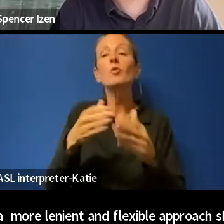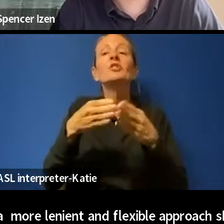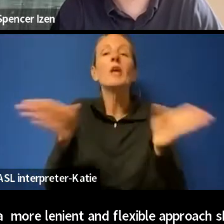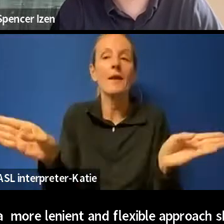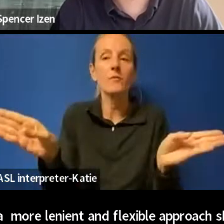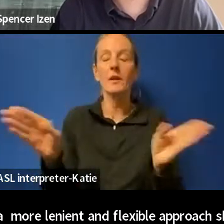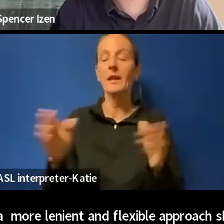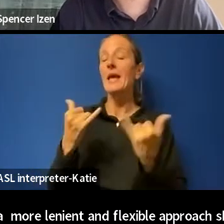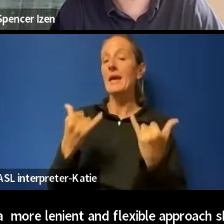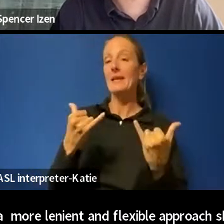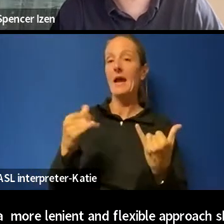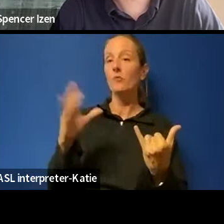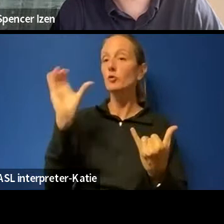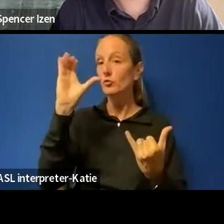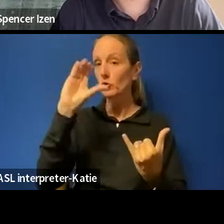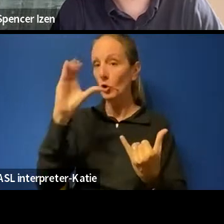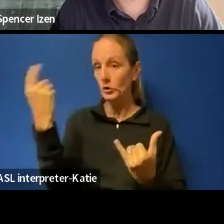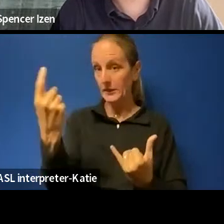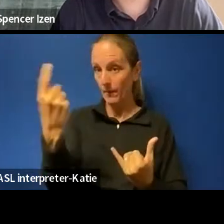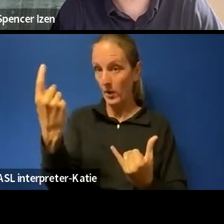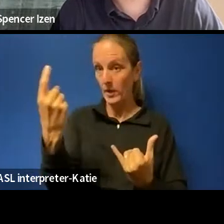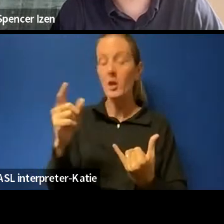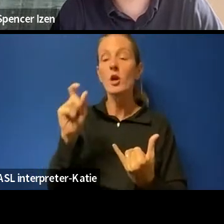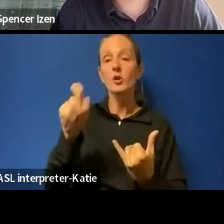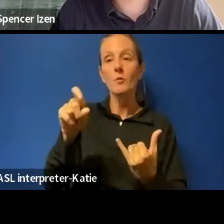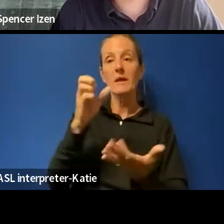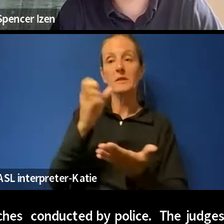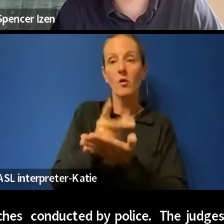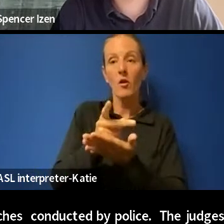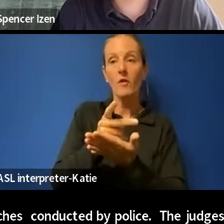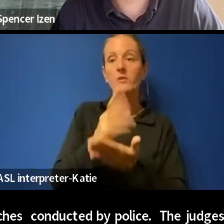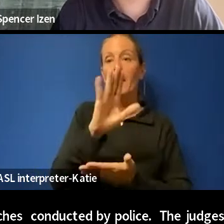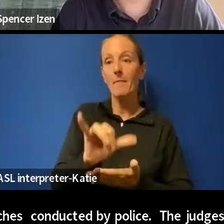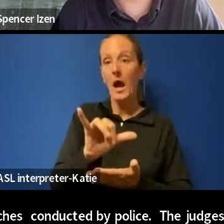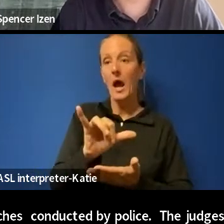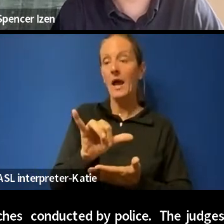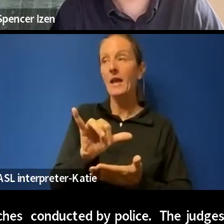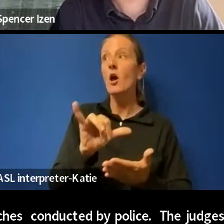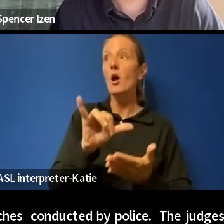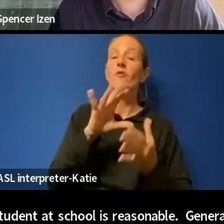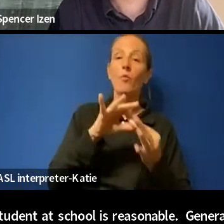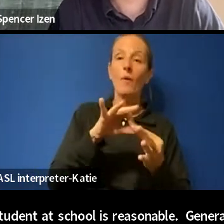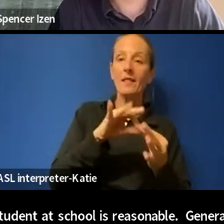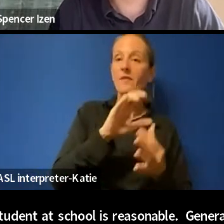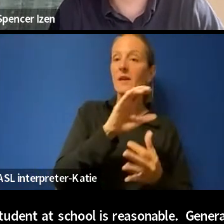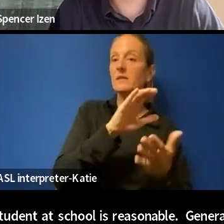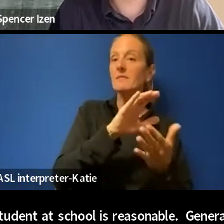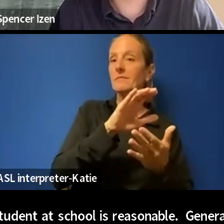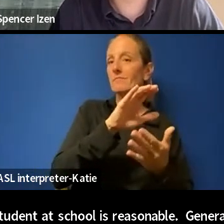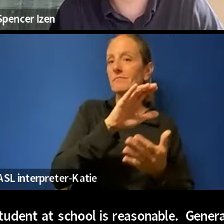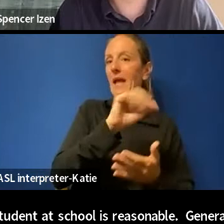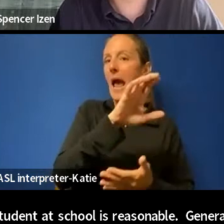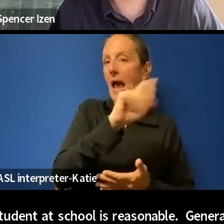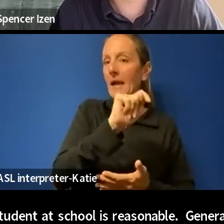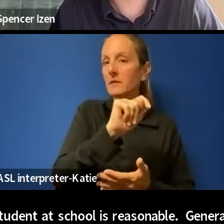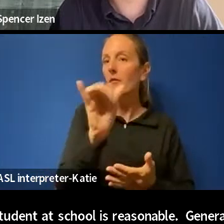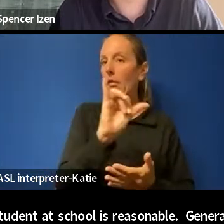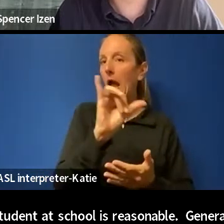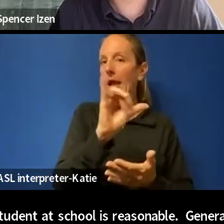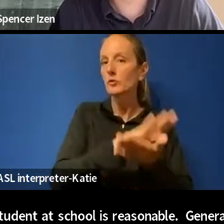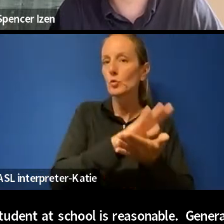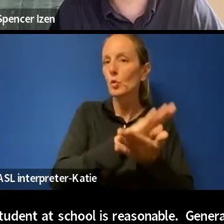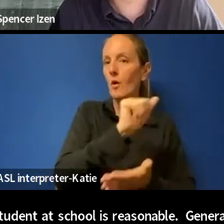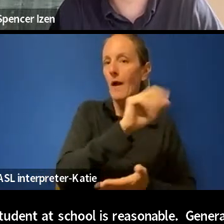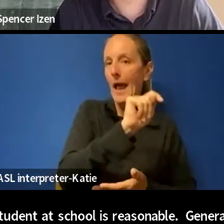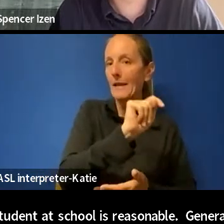school officials to be reasonable, it must be authorized by the relevant provincial act, the school act, for example in BC, and